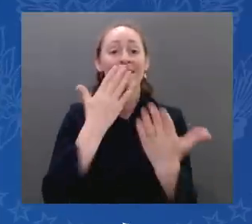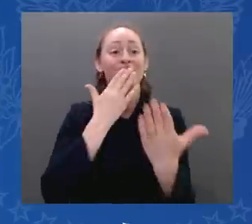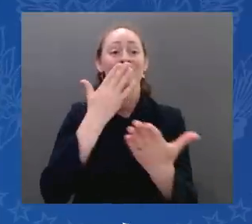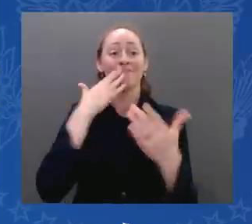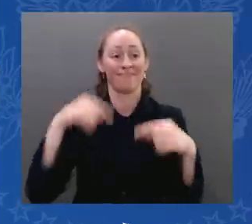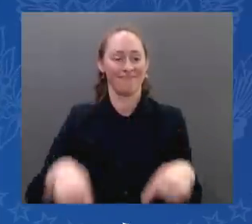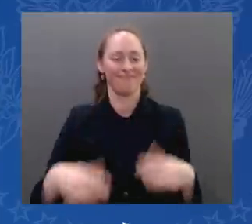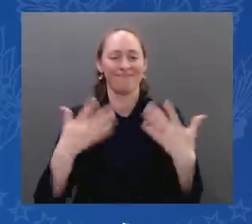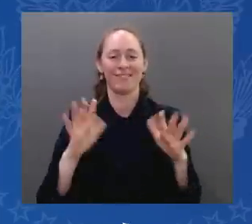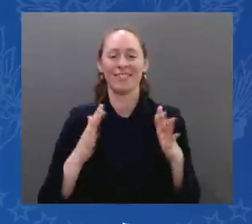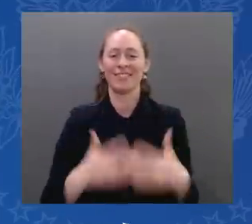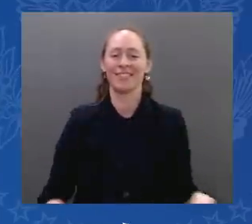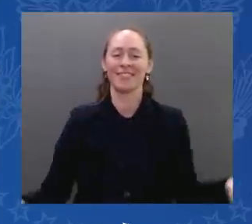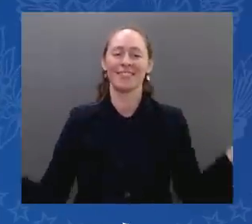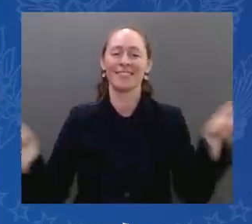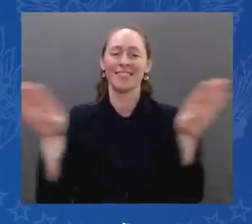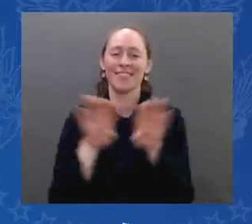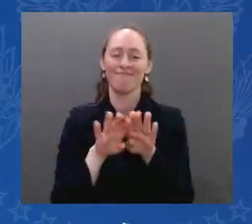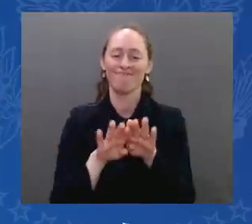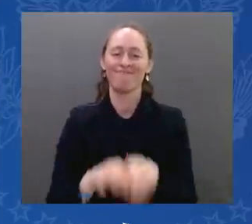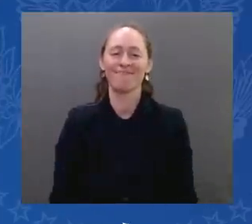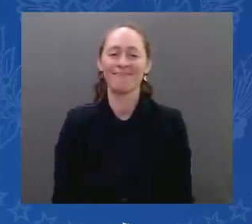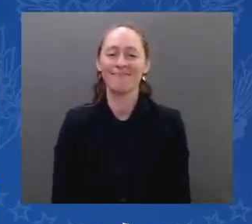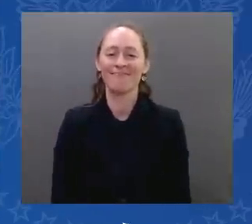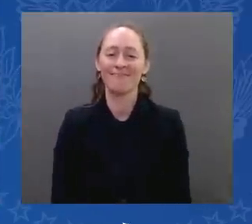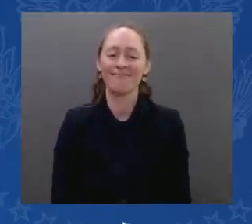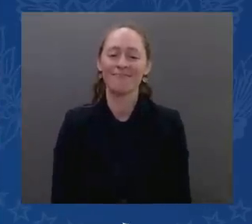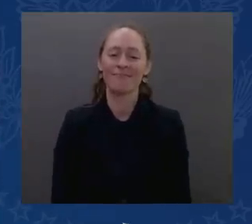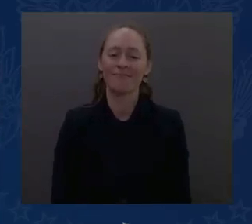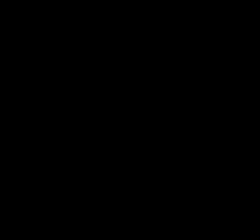so much. This concludes the... Thank you. Thank